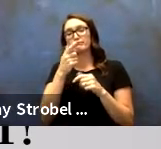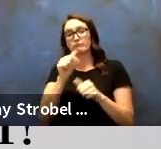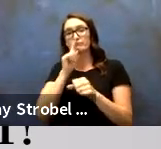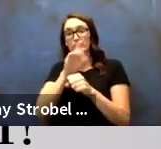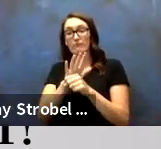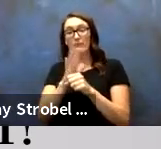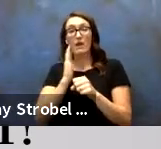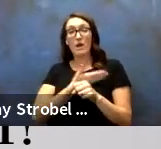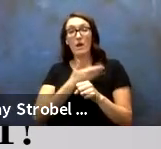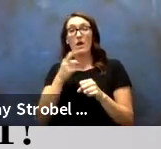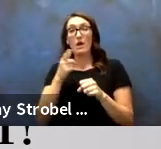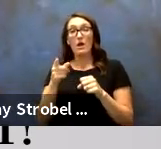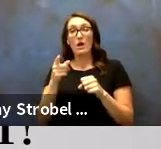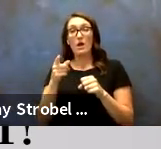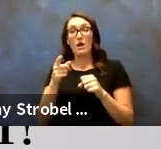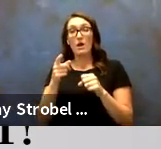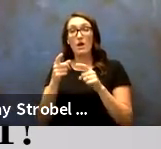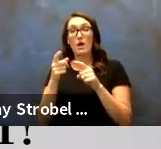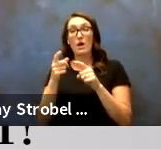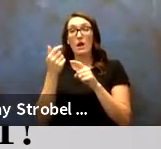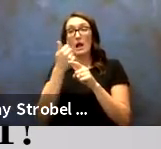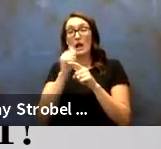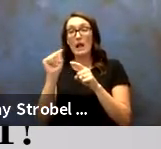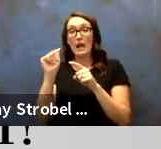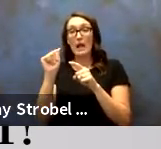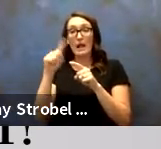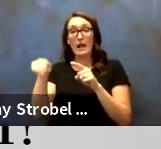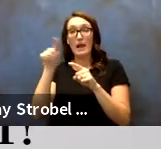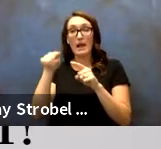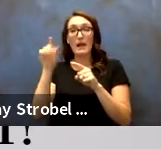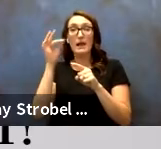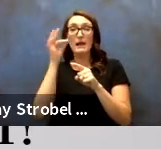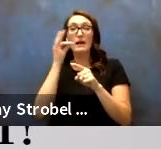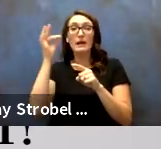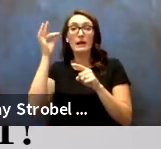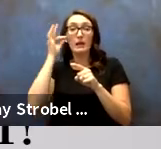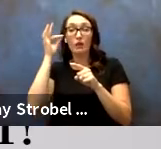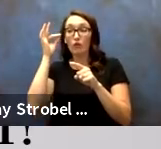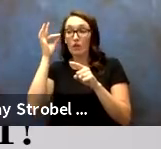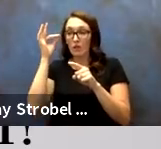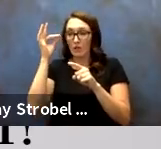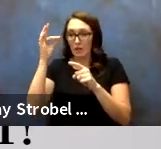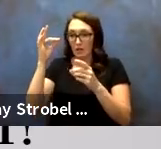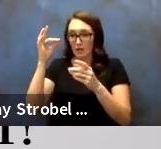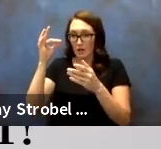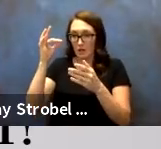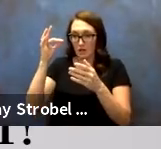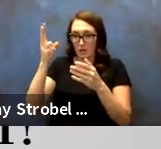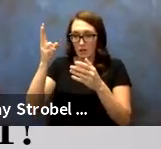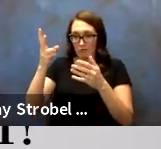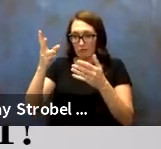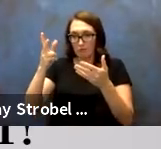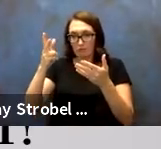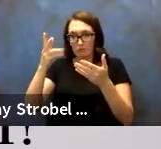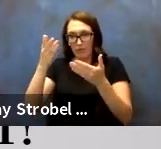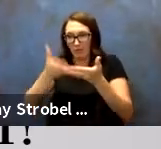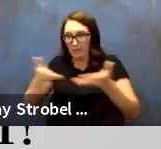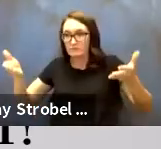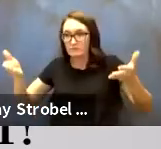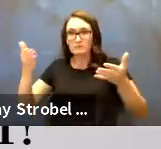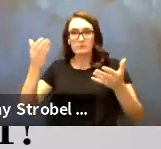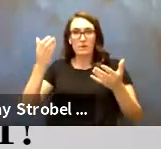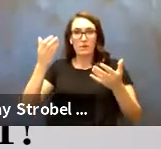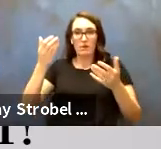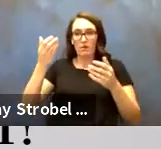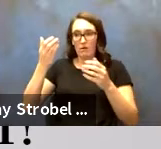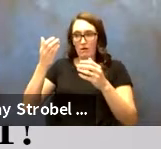remains that were not treated with the utmost respect remain dignified in how we